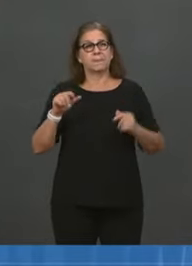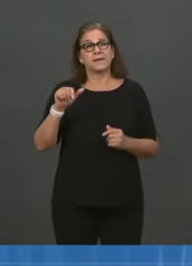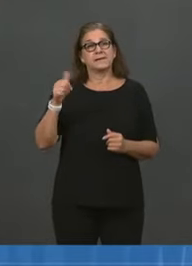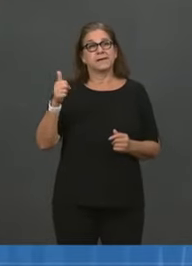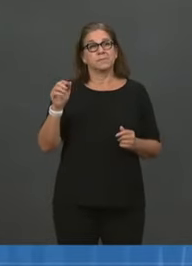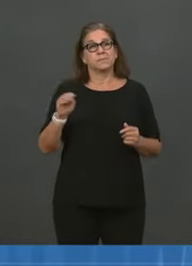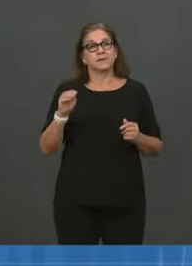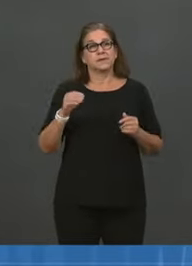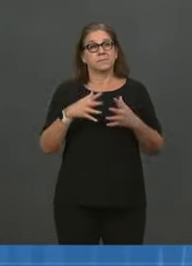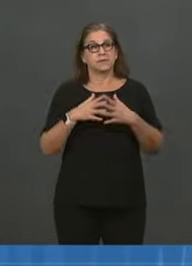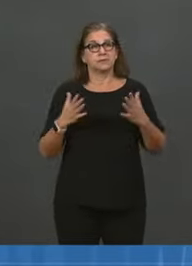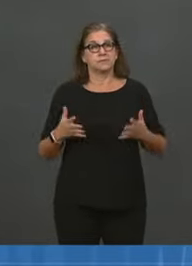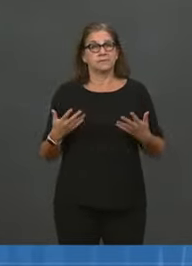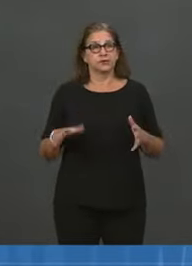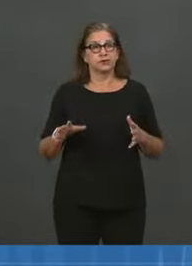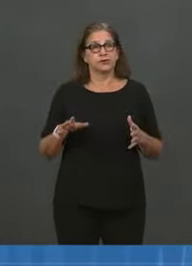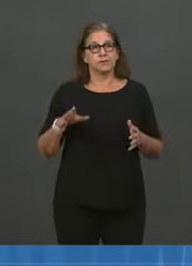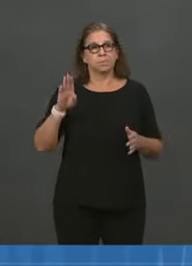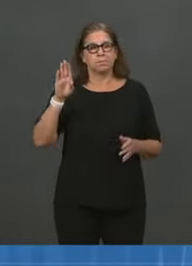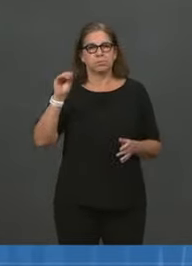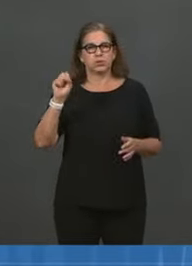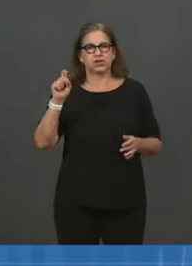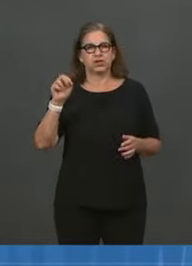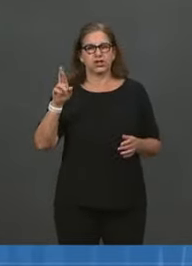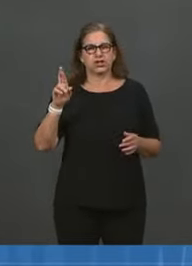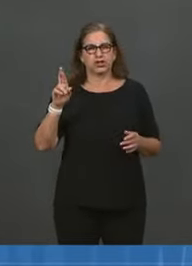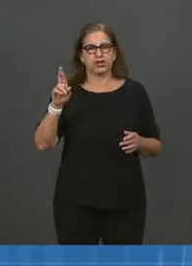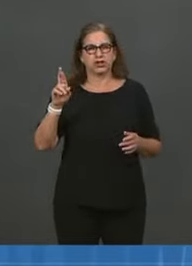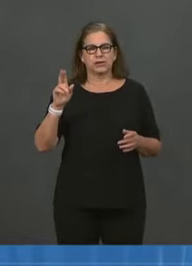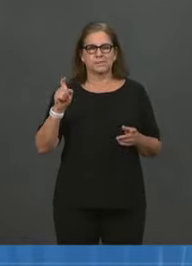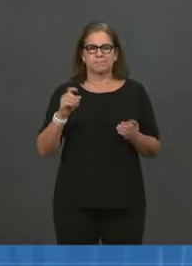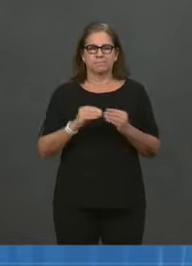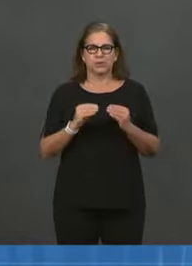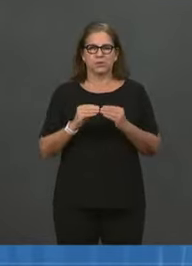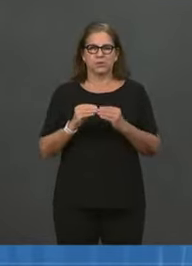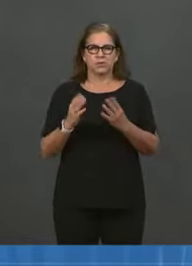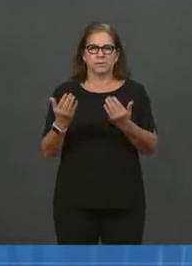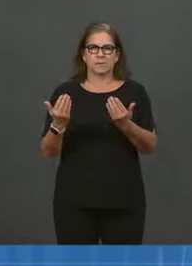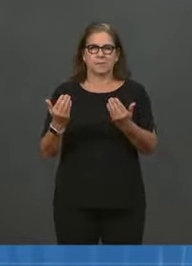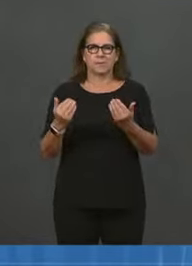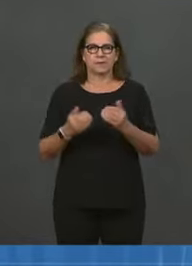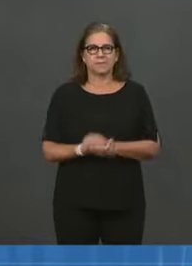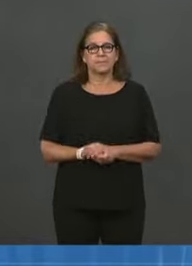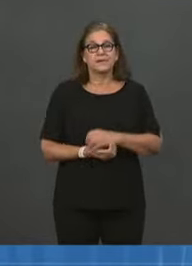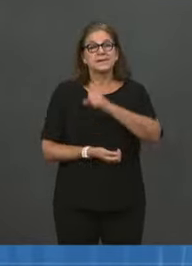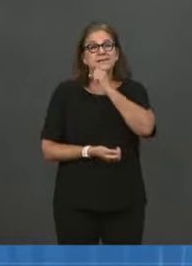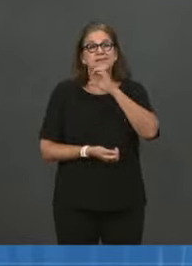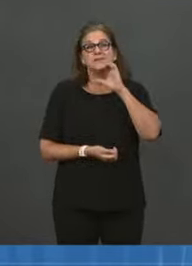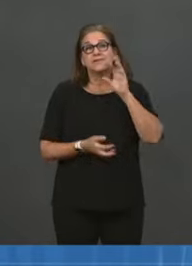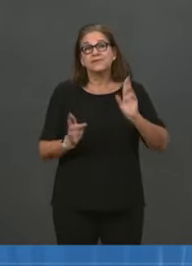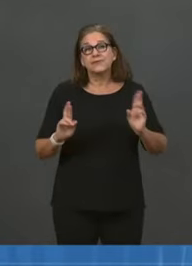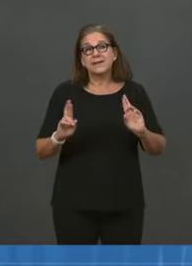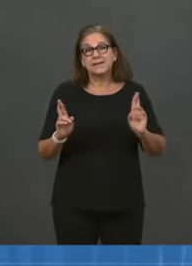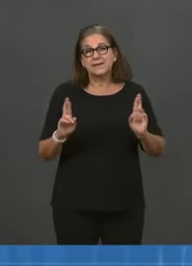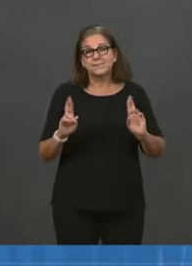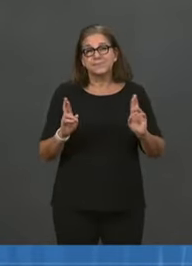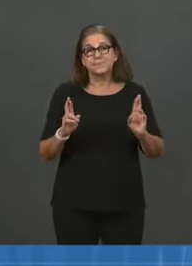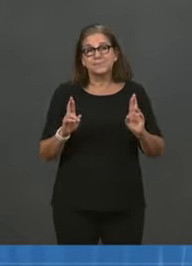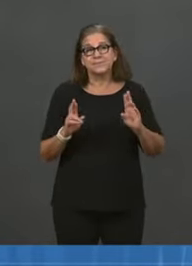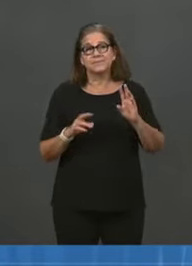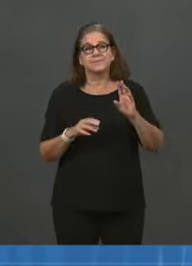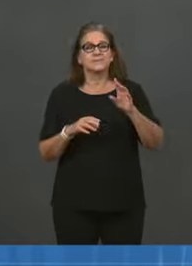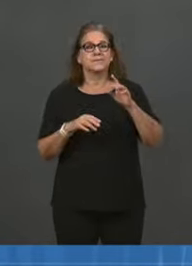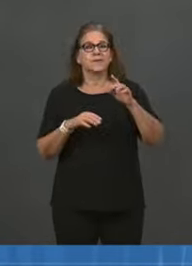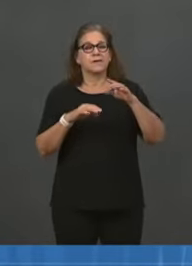Over 40 percent of eligible seniors, those most at risk, have gotten their third shot. Hundreds of